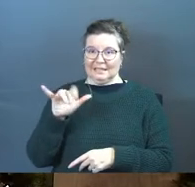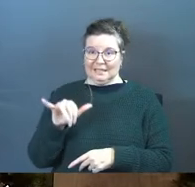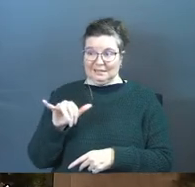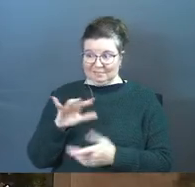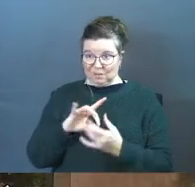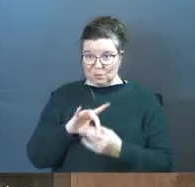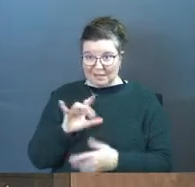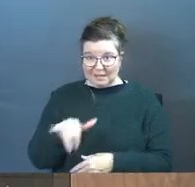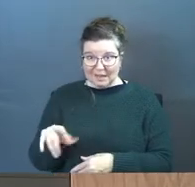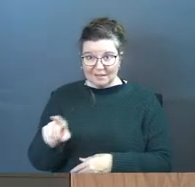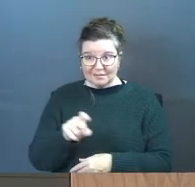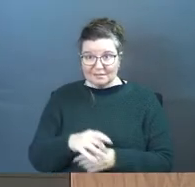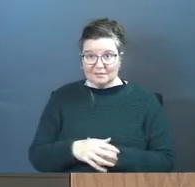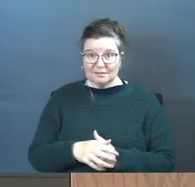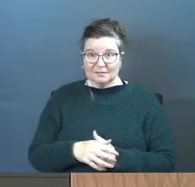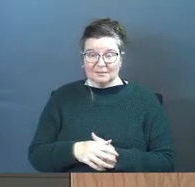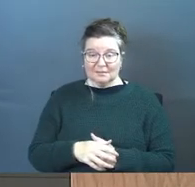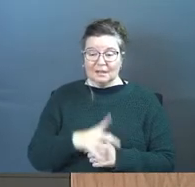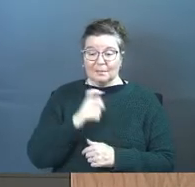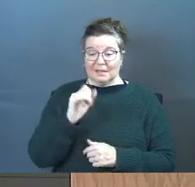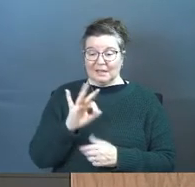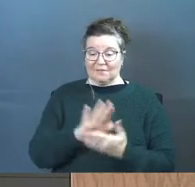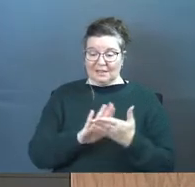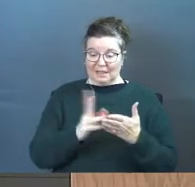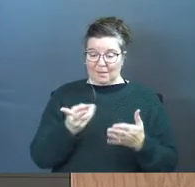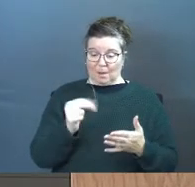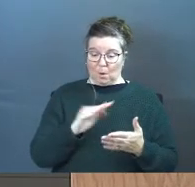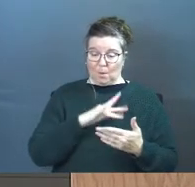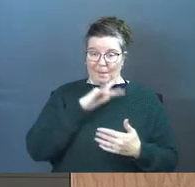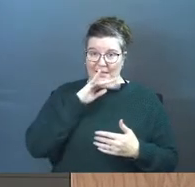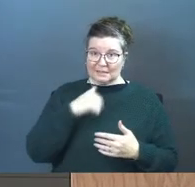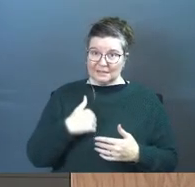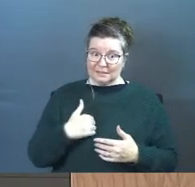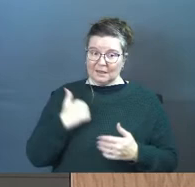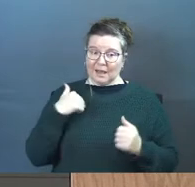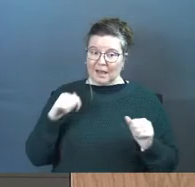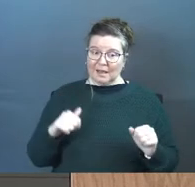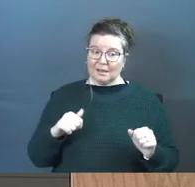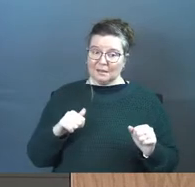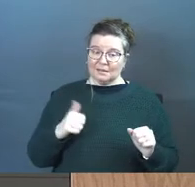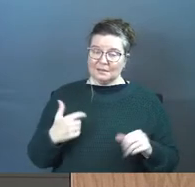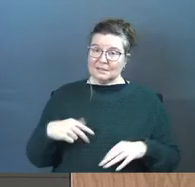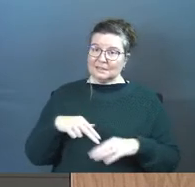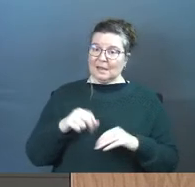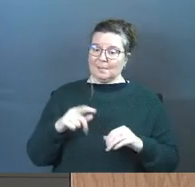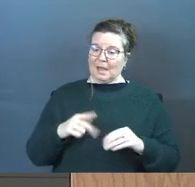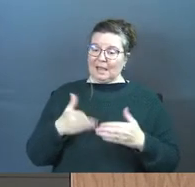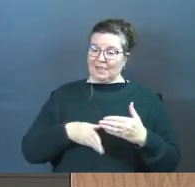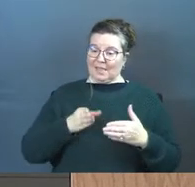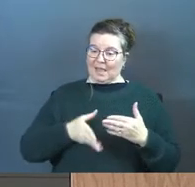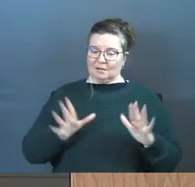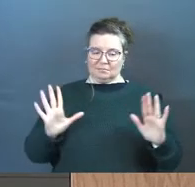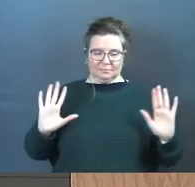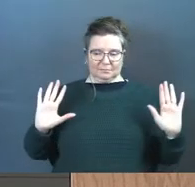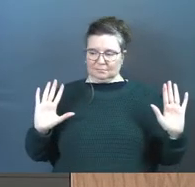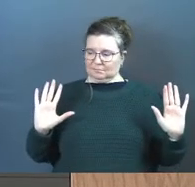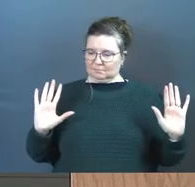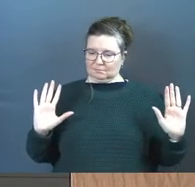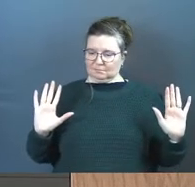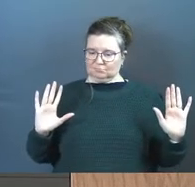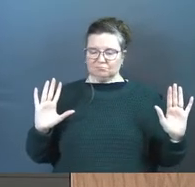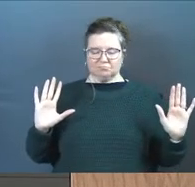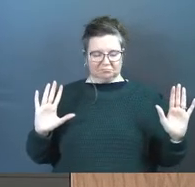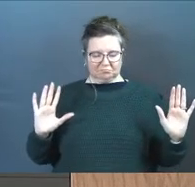Can you relate to that? Because if I clean up my own mess, I get to stand back at the very end of the whole thing